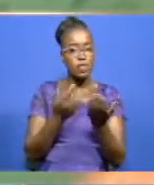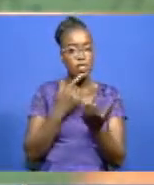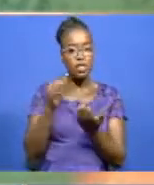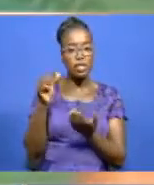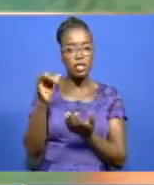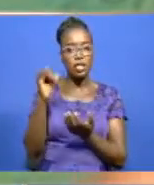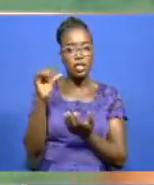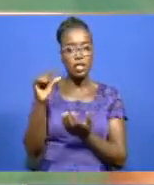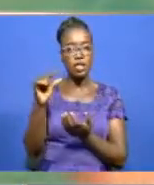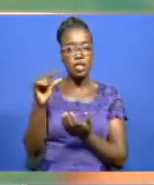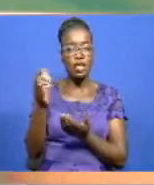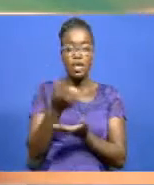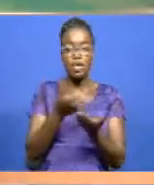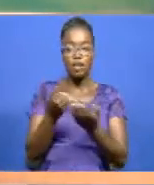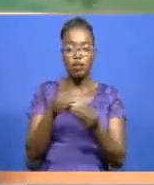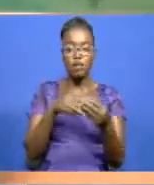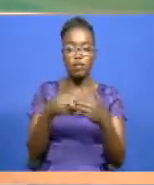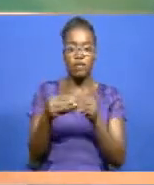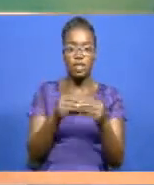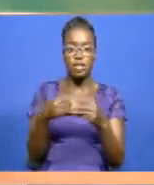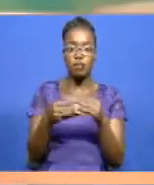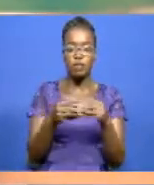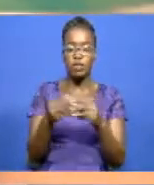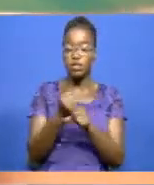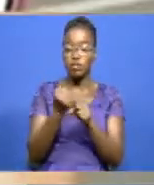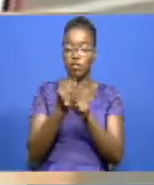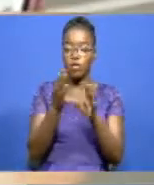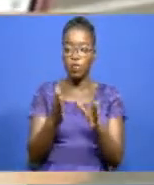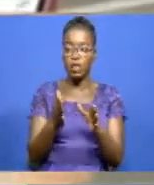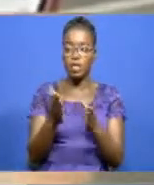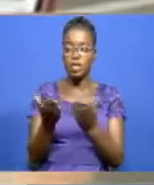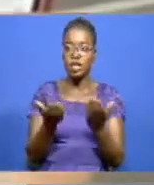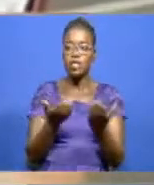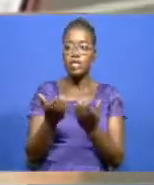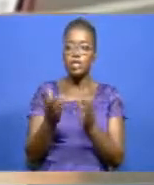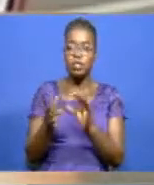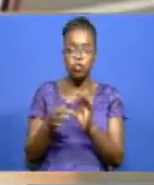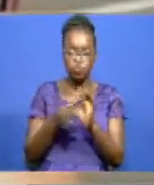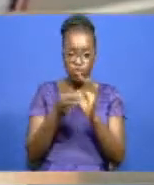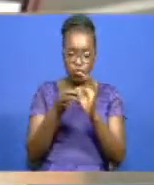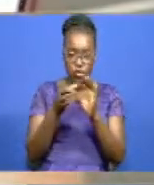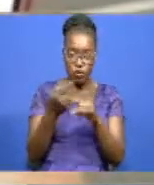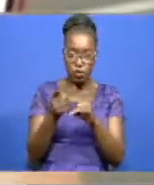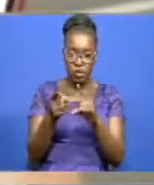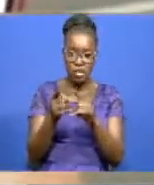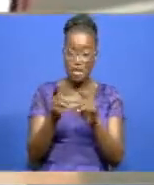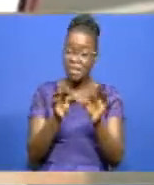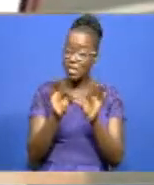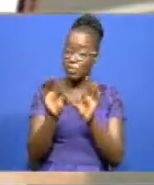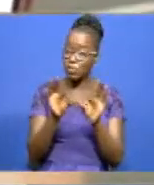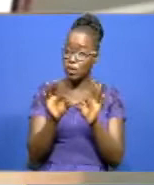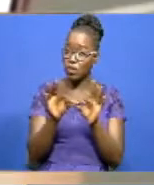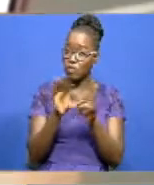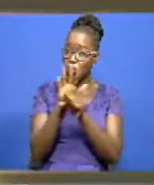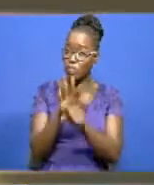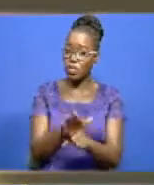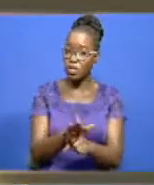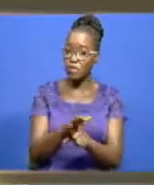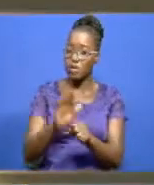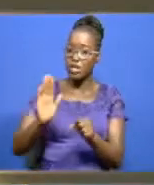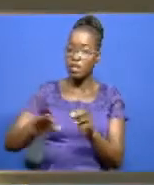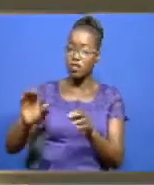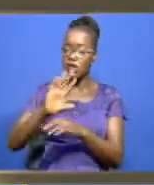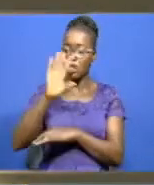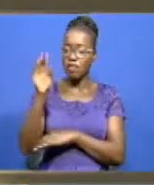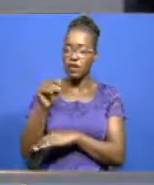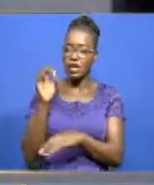economy offers flexibility for workers, trade unions, among others, say it is exploitative. The South African case